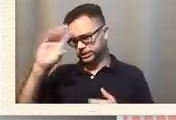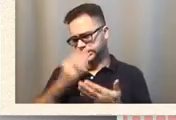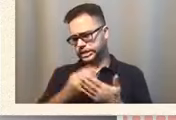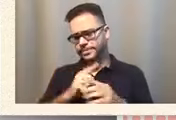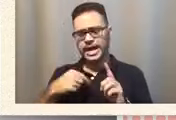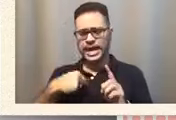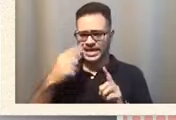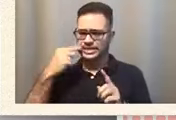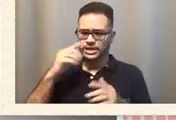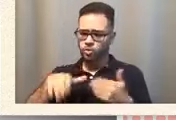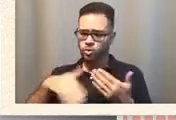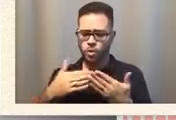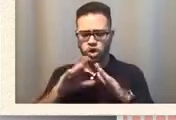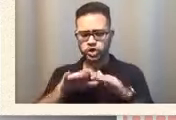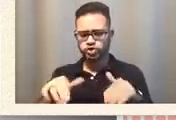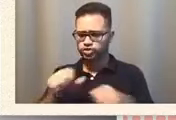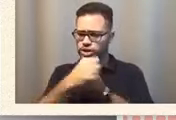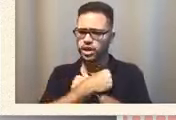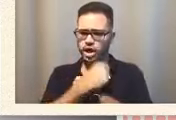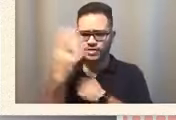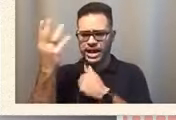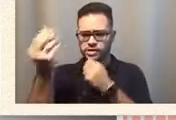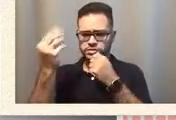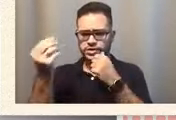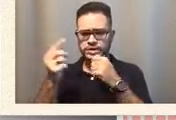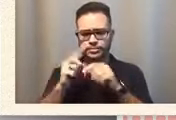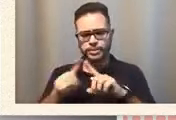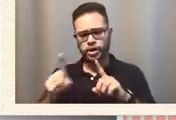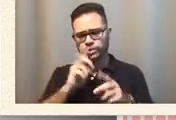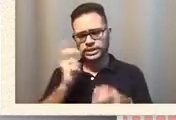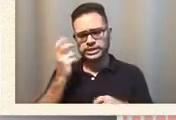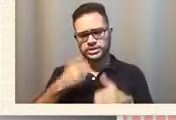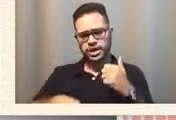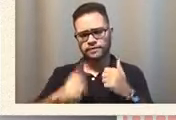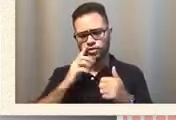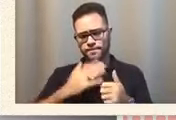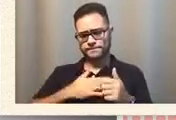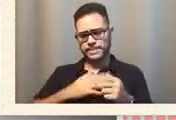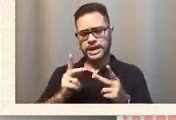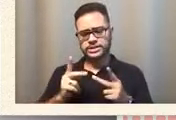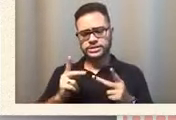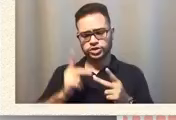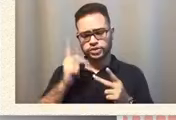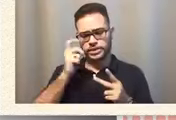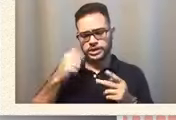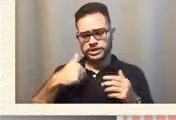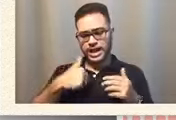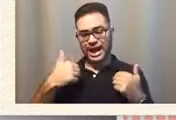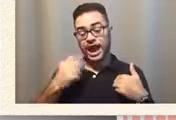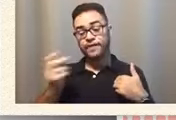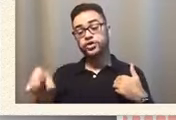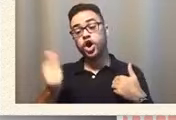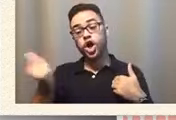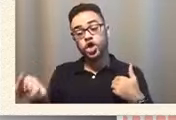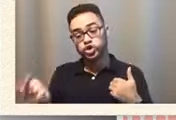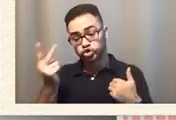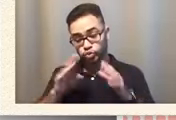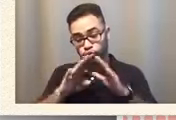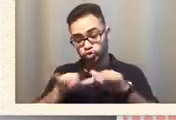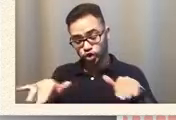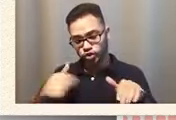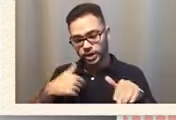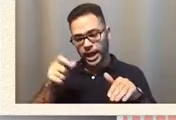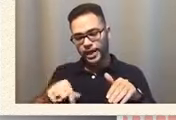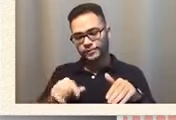love the outdoor but it was kind of difficult in my in my position because i have the other two that i have to like kind of like